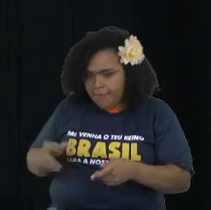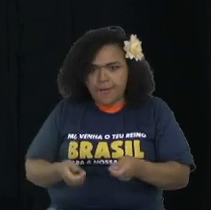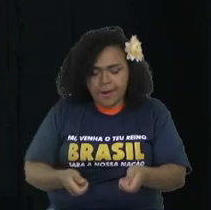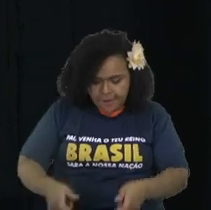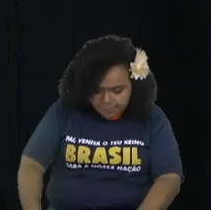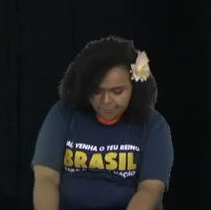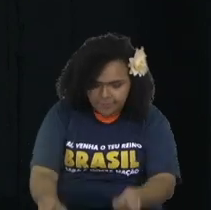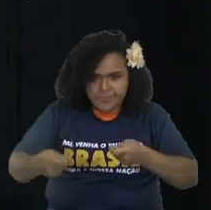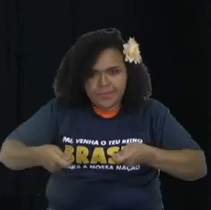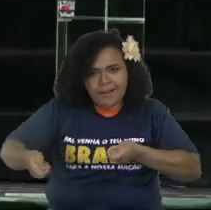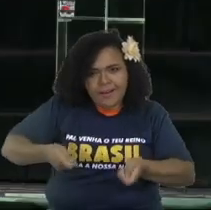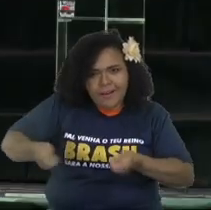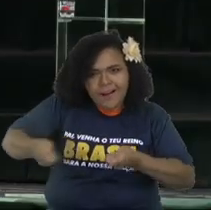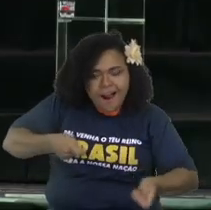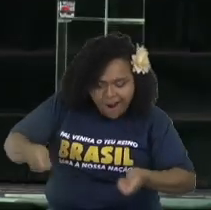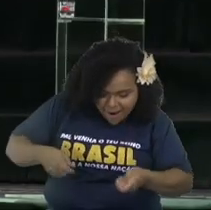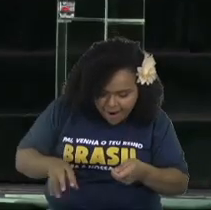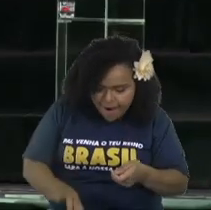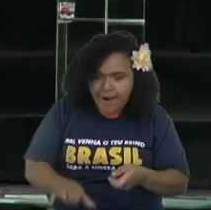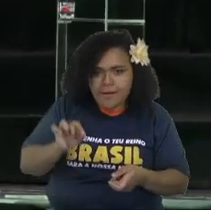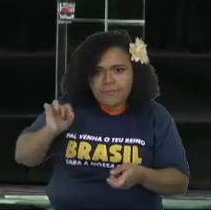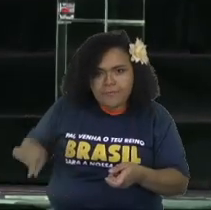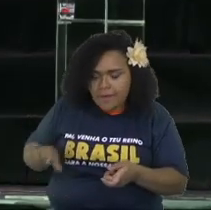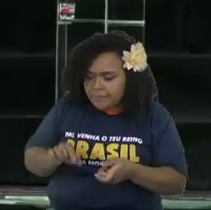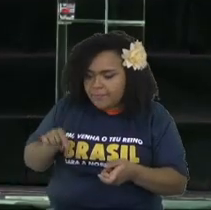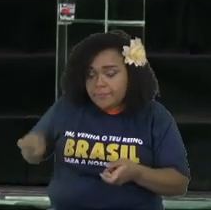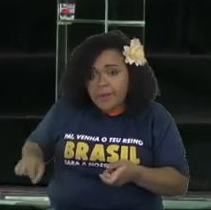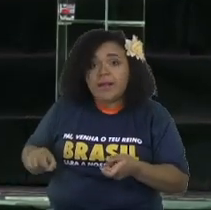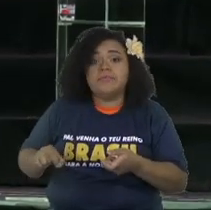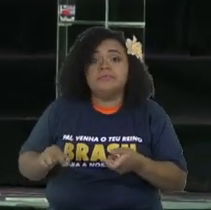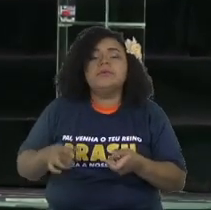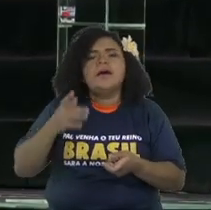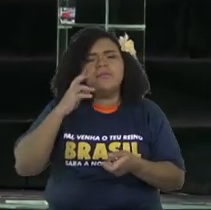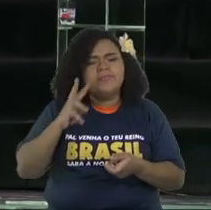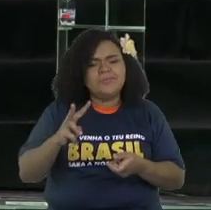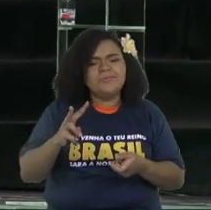They just stay by the shore.